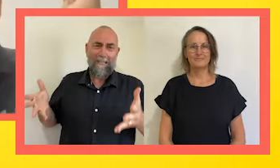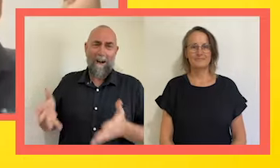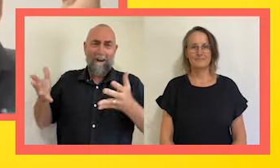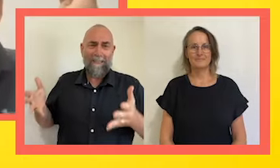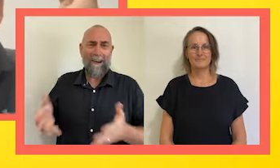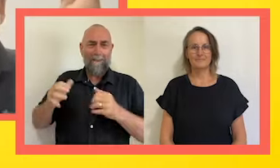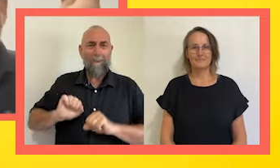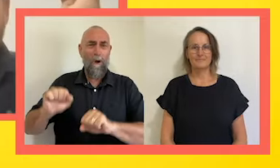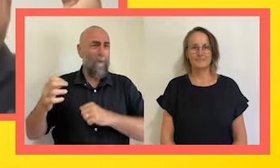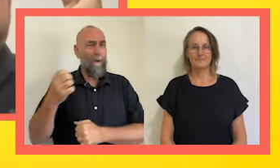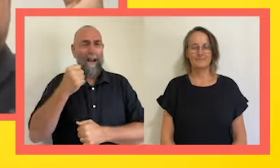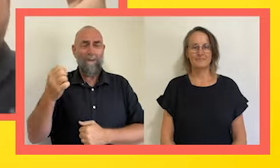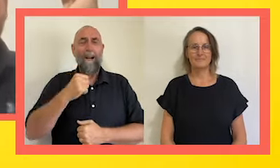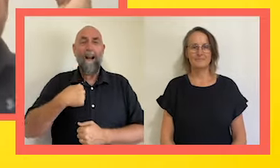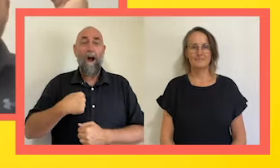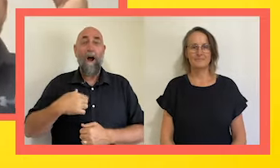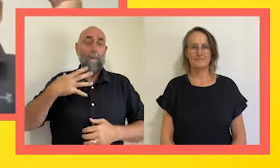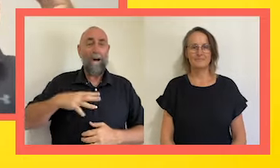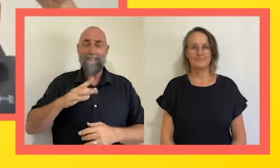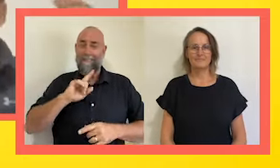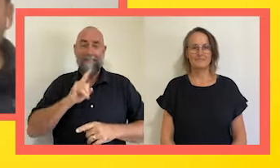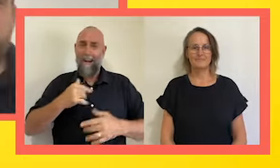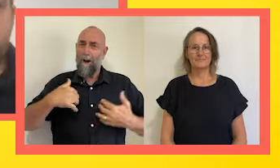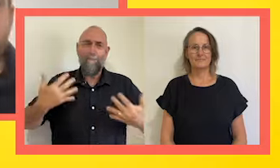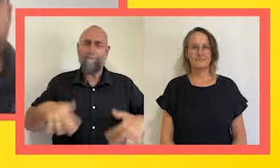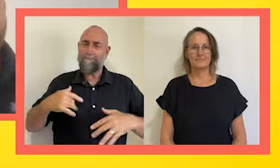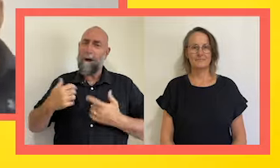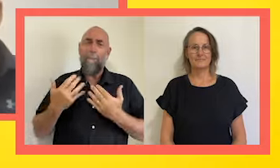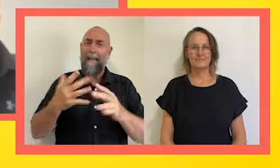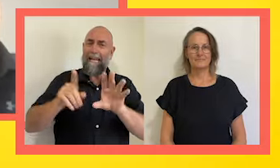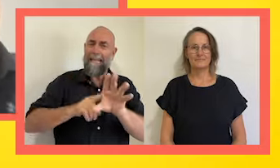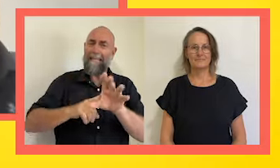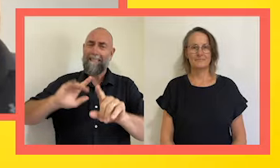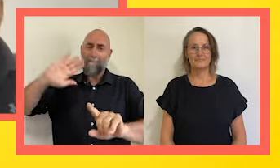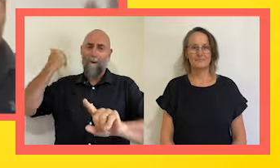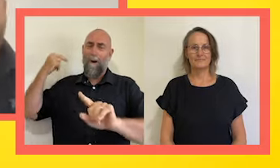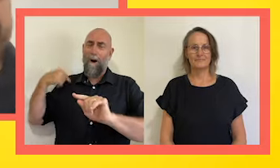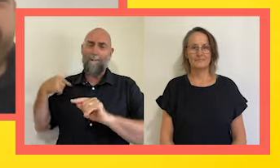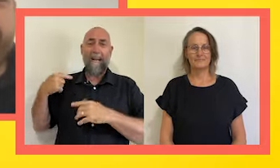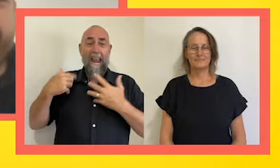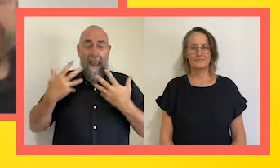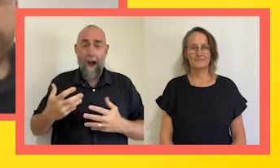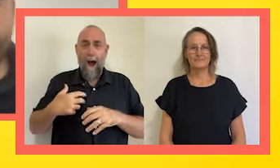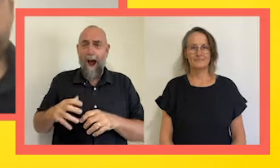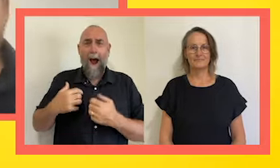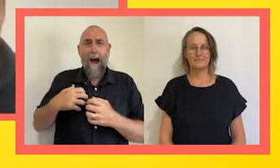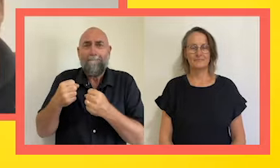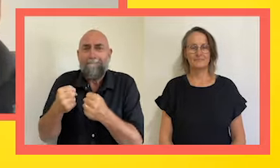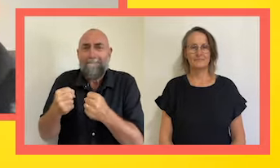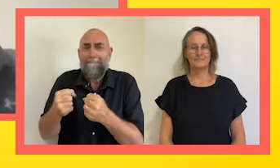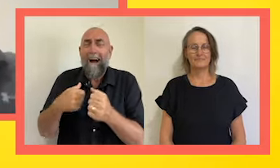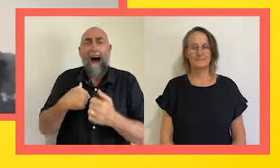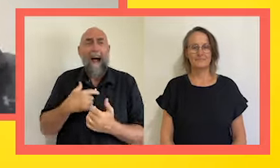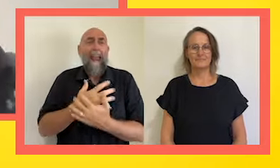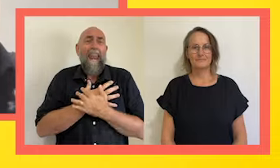was the Kurt Fearnley Scholarship holder a number of years ago. And I am clinging to relevance